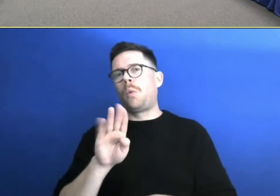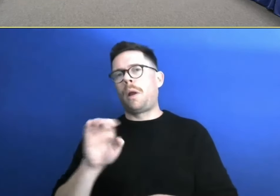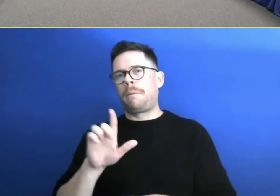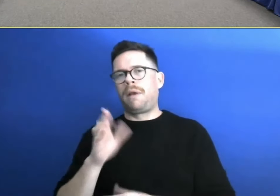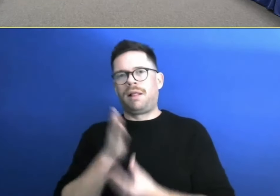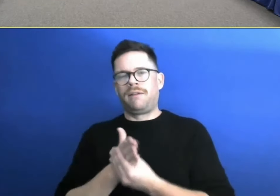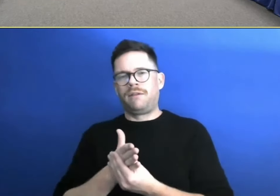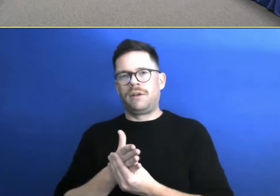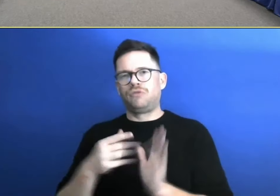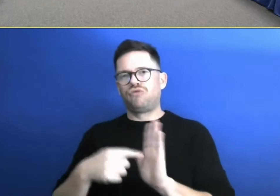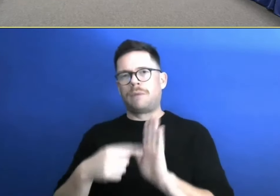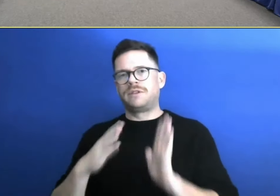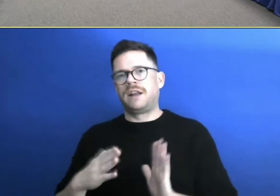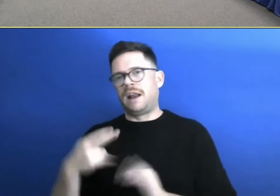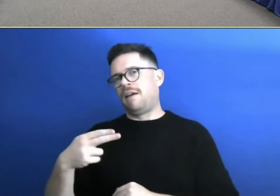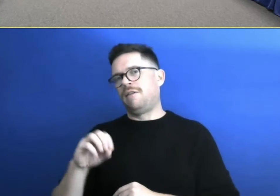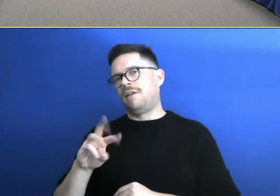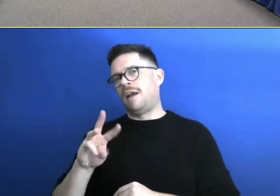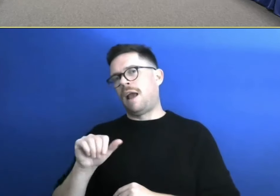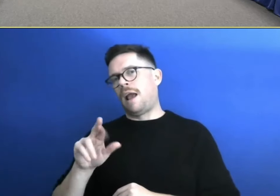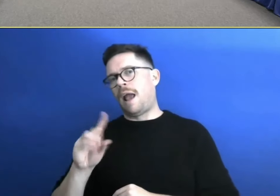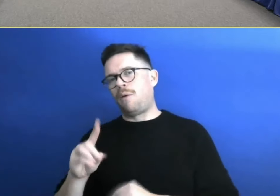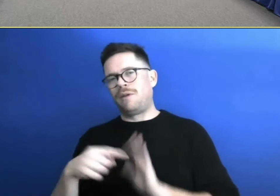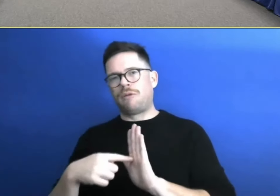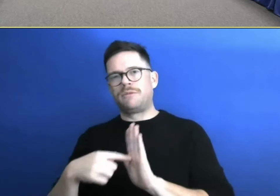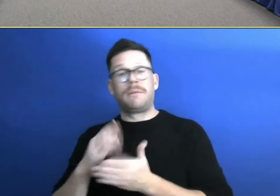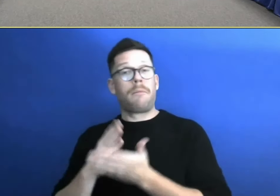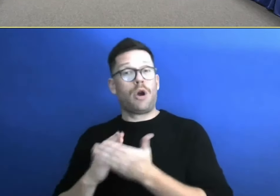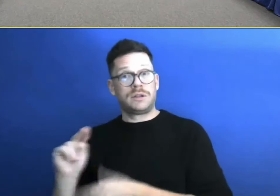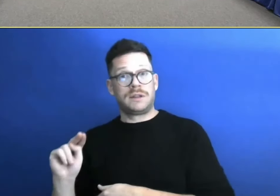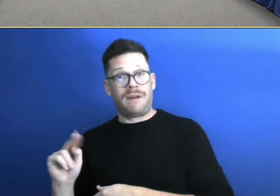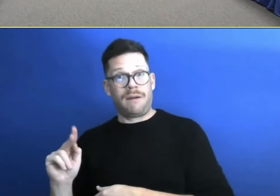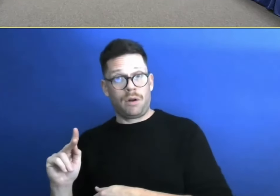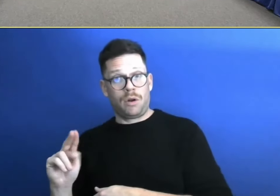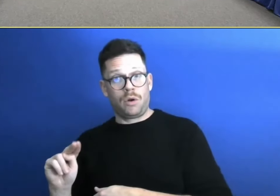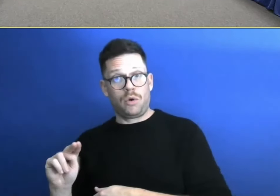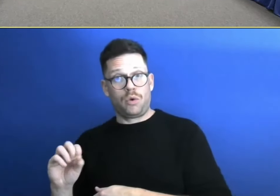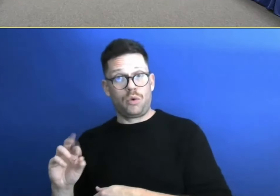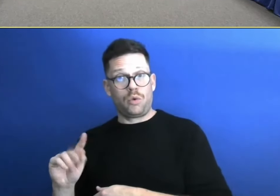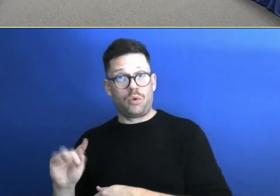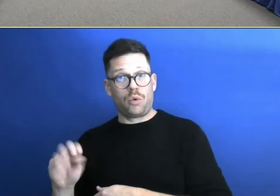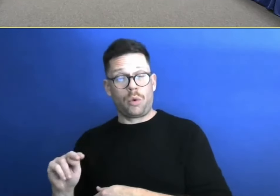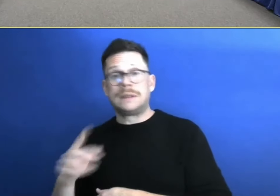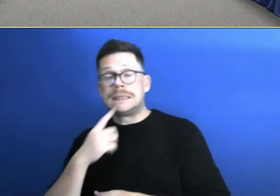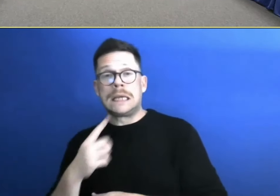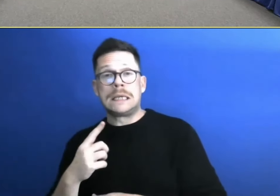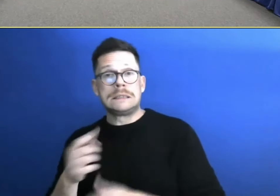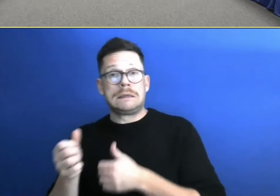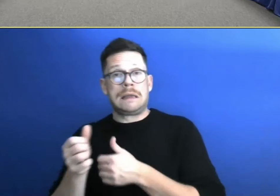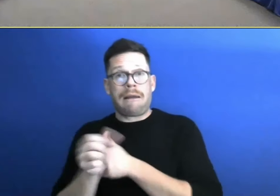represents, who represents, uh, parts of Norton that any, any student that out of district classes over